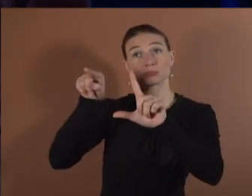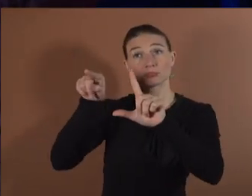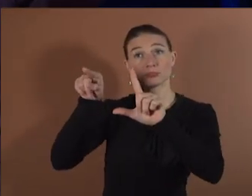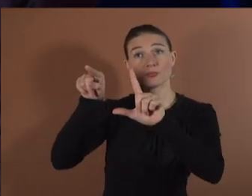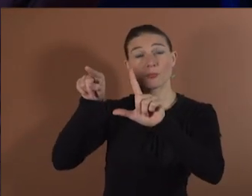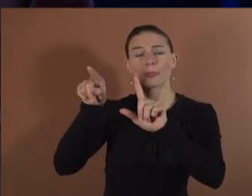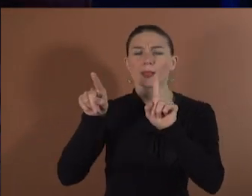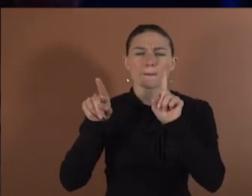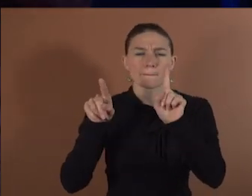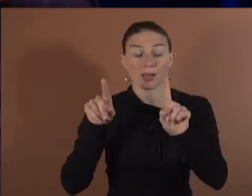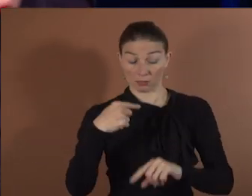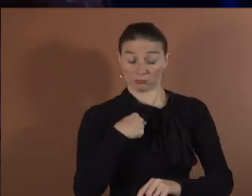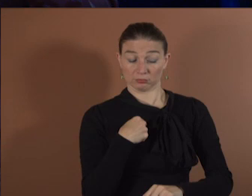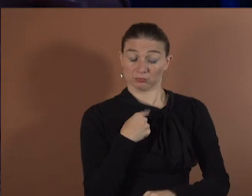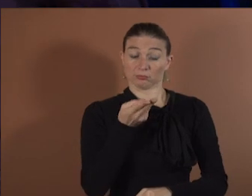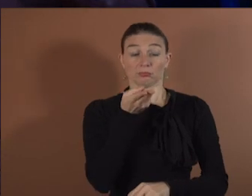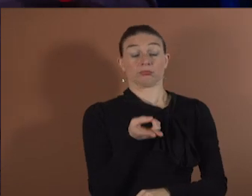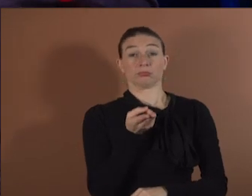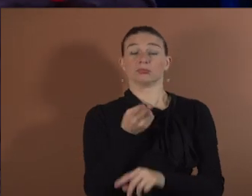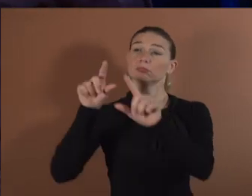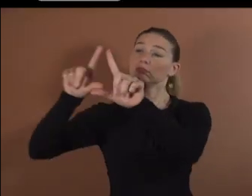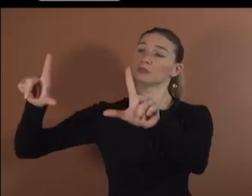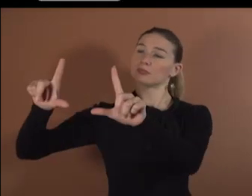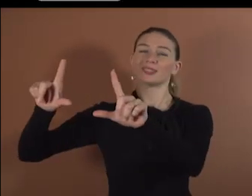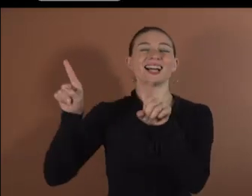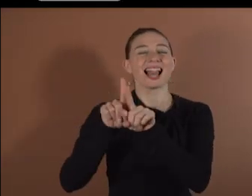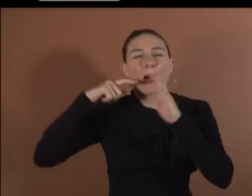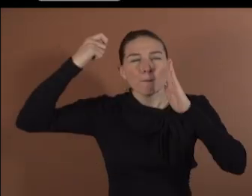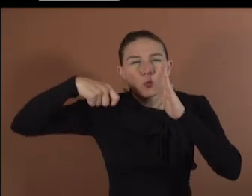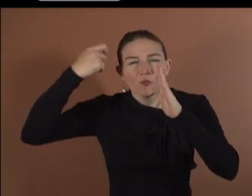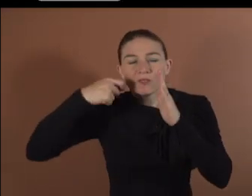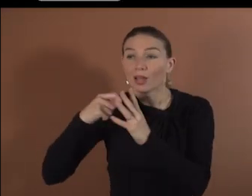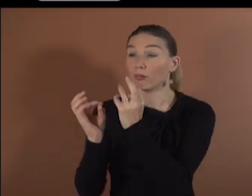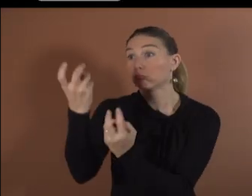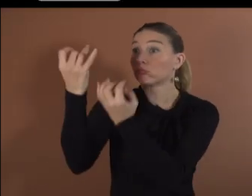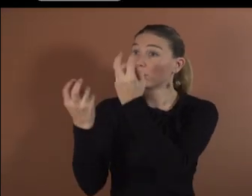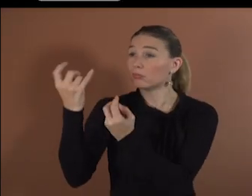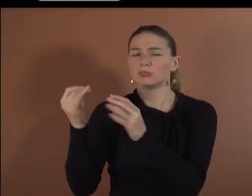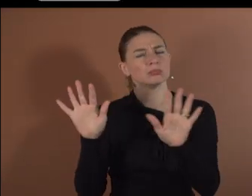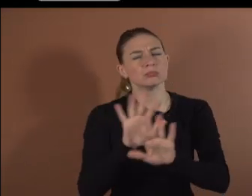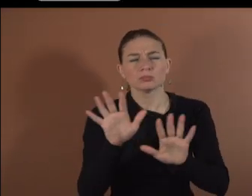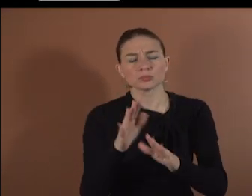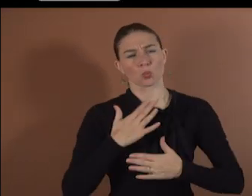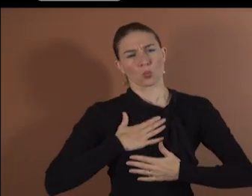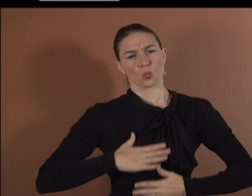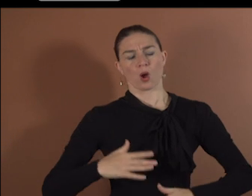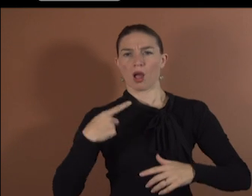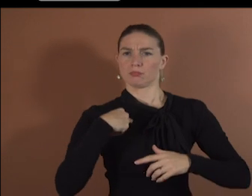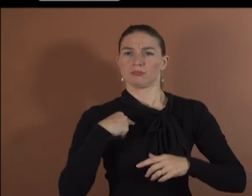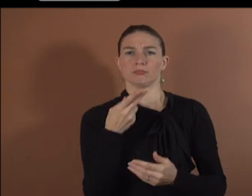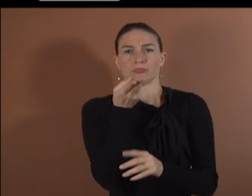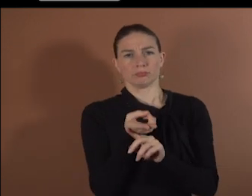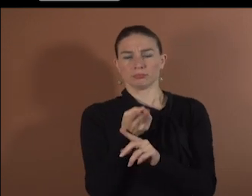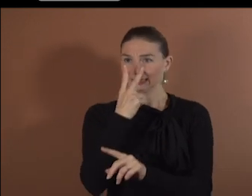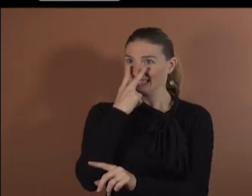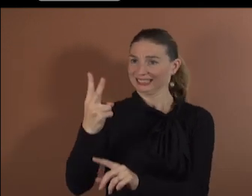as a movie of a brain but with a nice representation. So we show the amount of activity in a thermometer. The more activity is